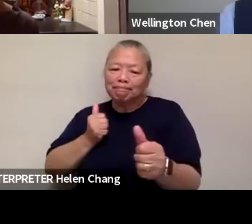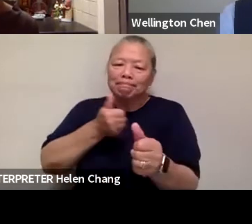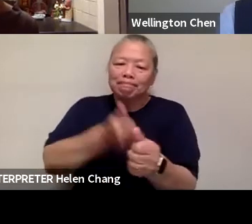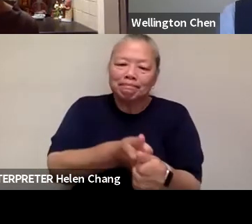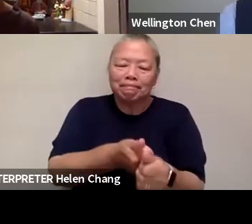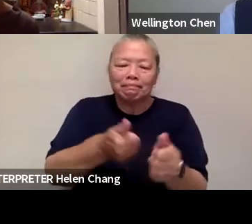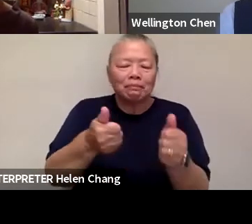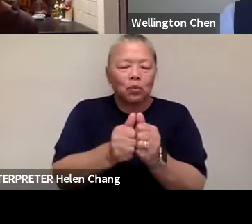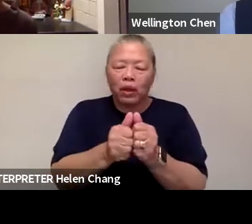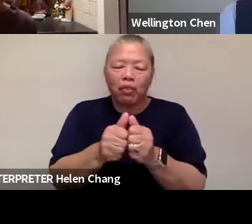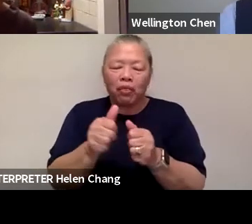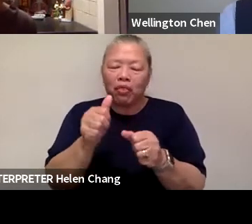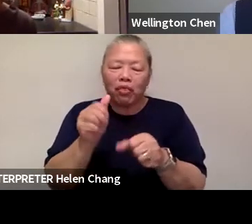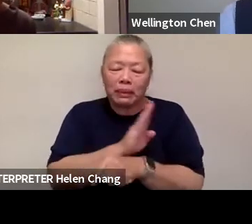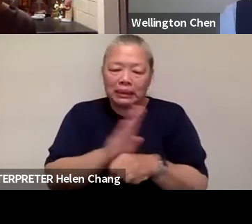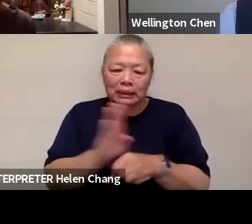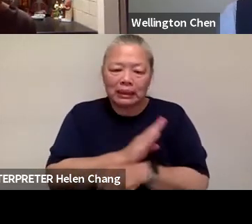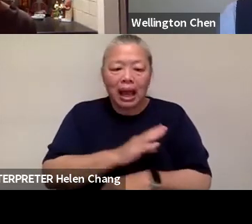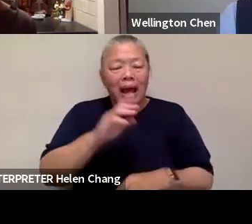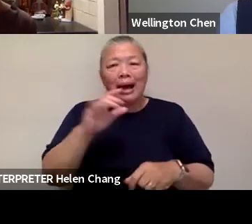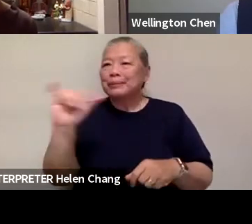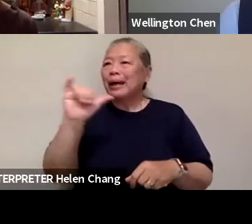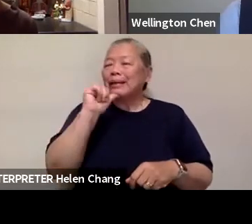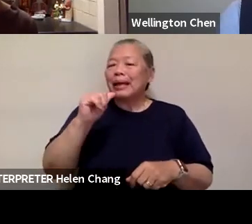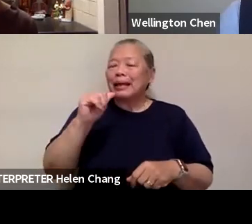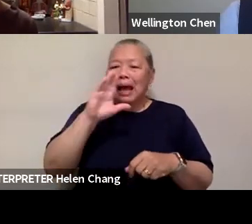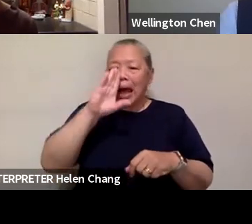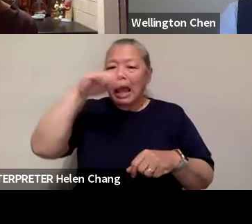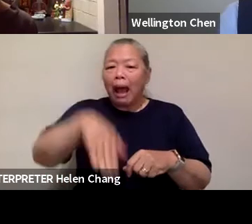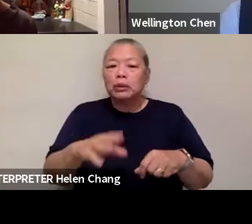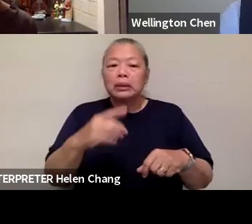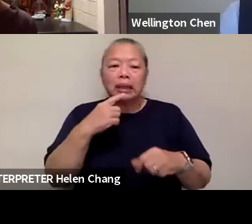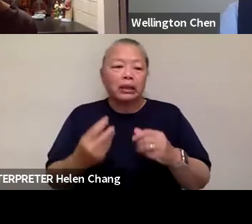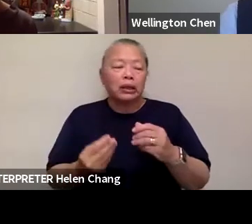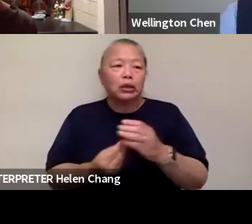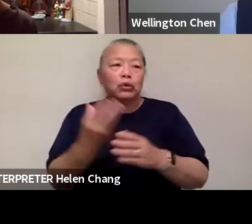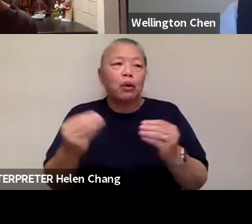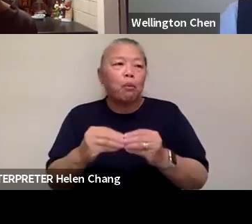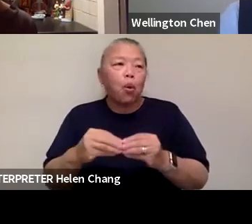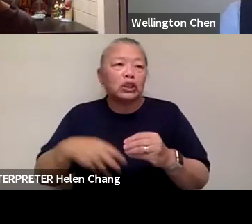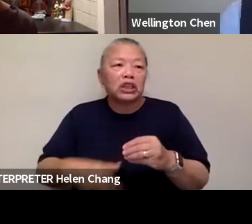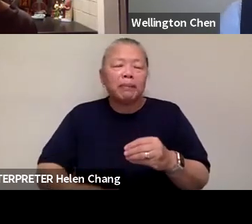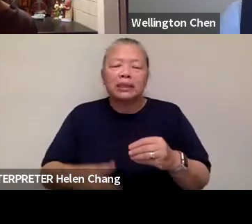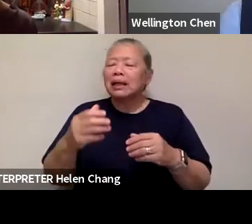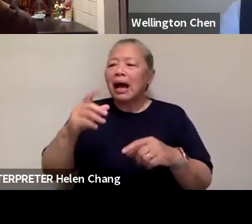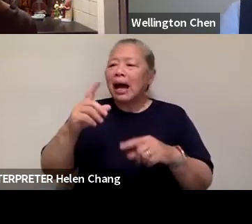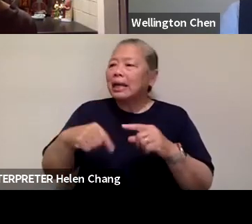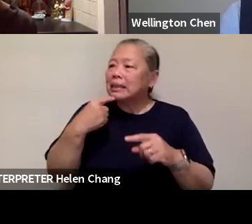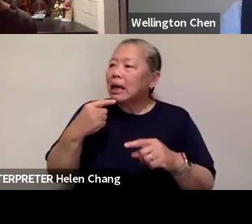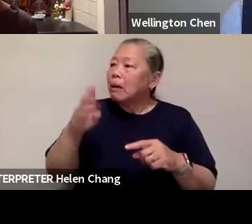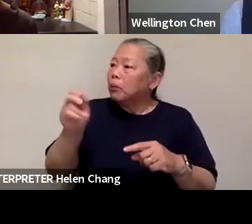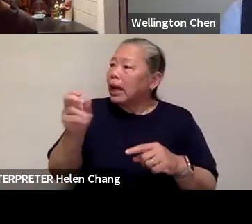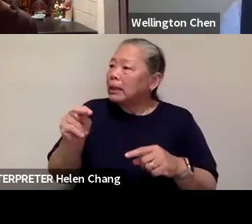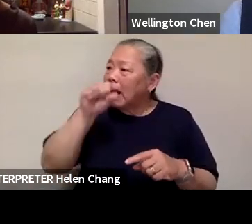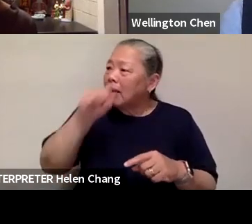cannot, like a camel, grow extra stomachs to say, Brendan, I really love your food, I'm going to have 12 meals today instead